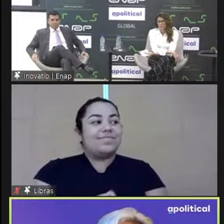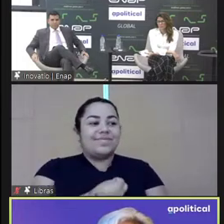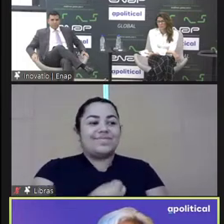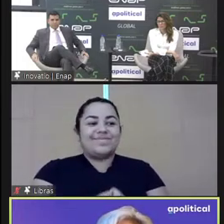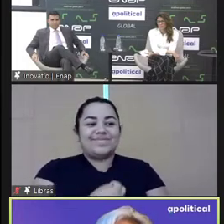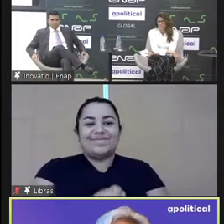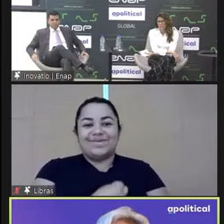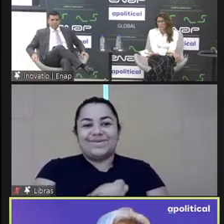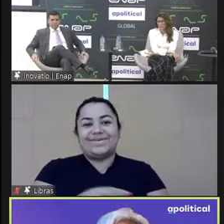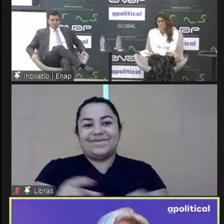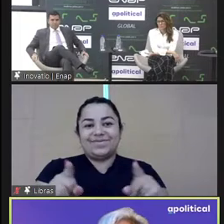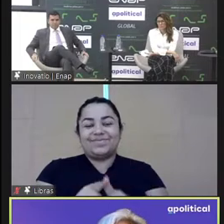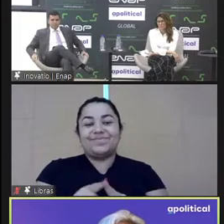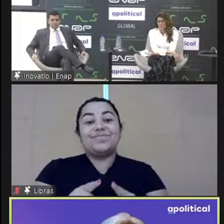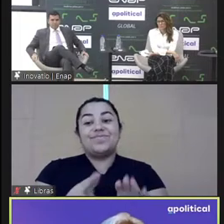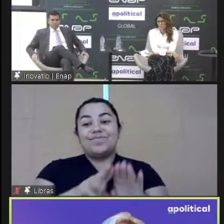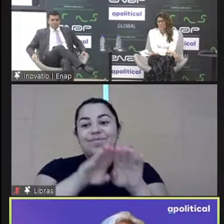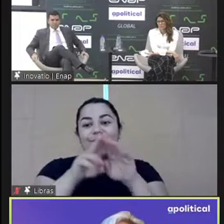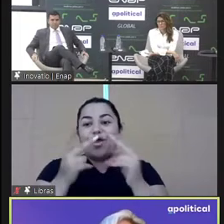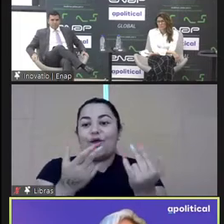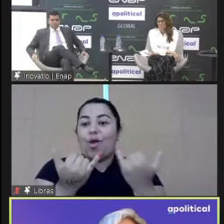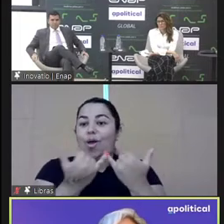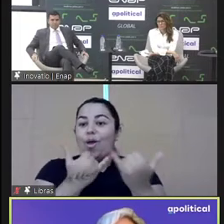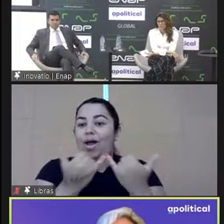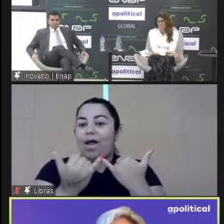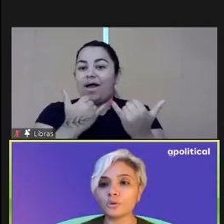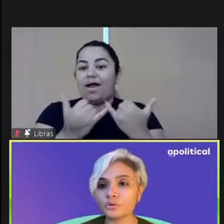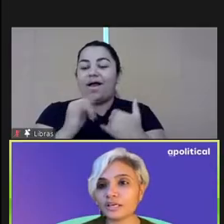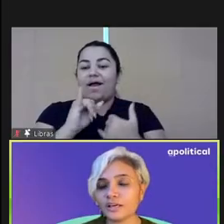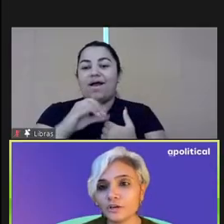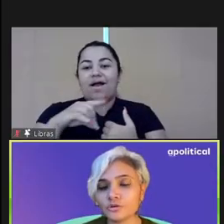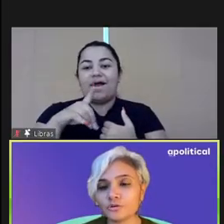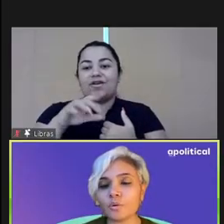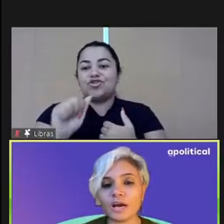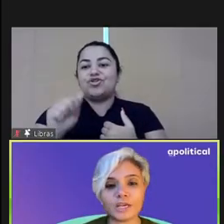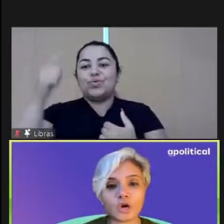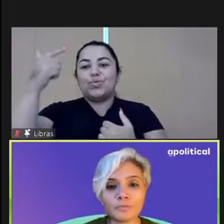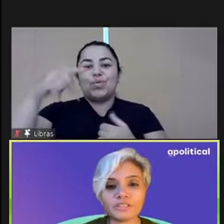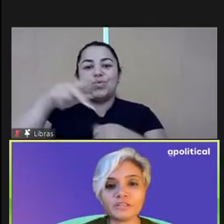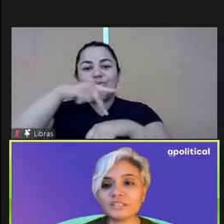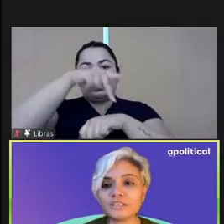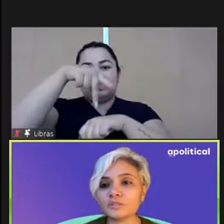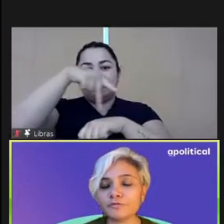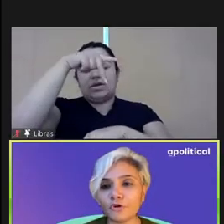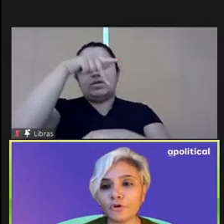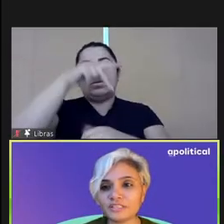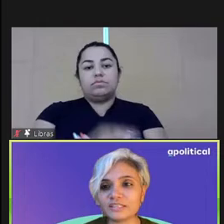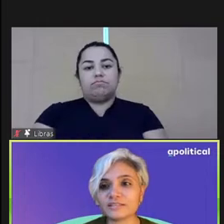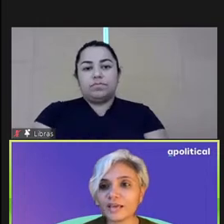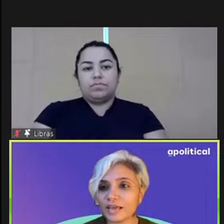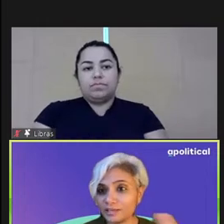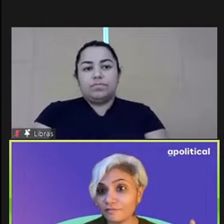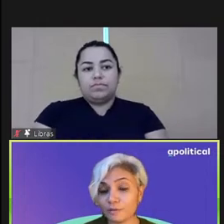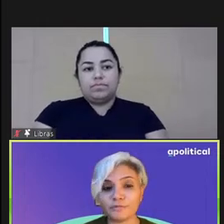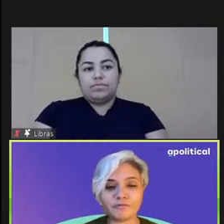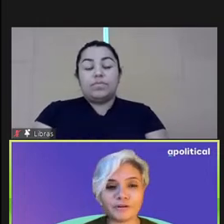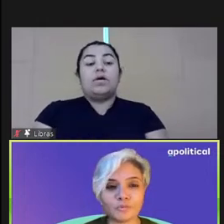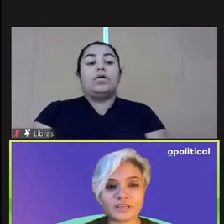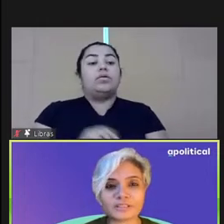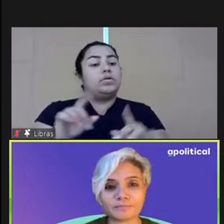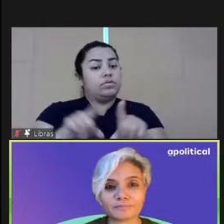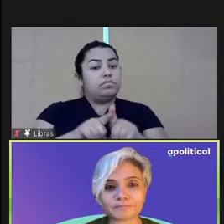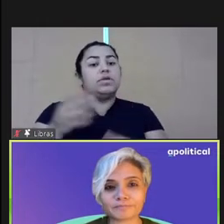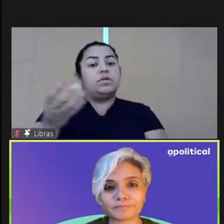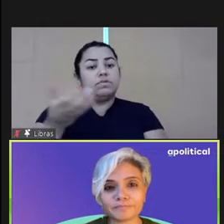UAE, where data and digital skills are being tied closer to required competencies, performances, and development